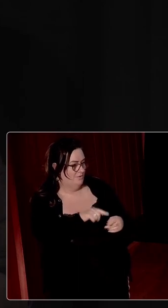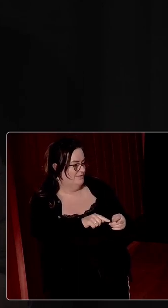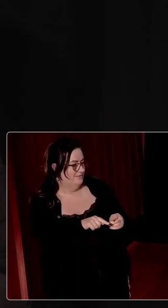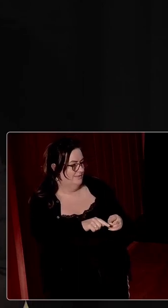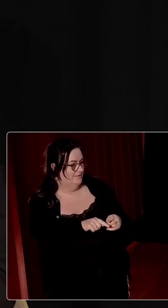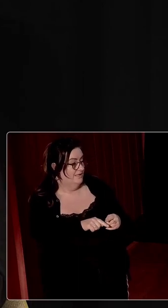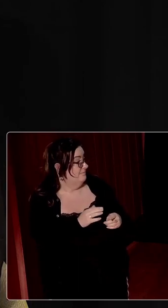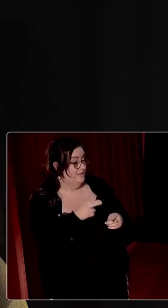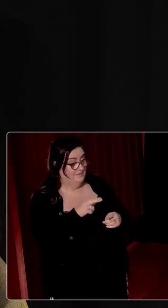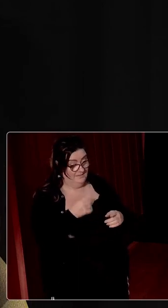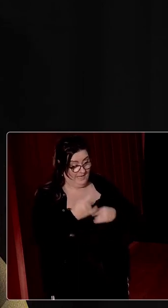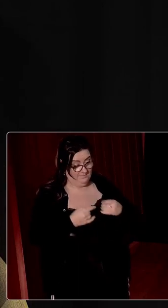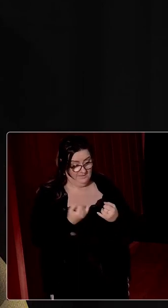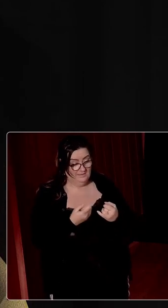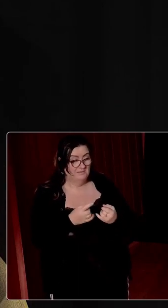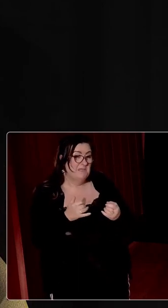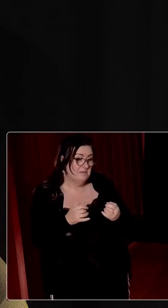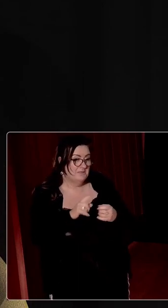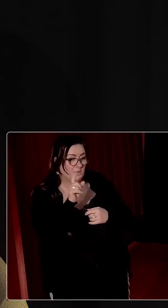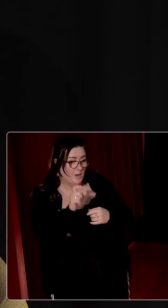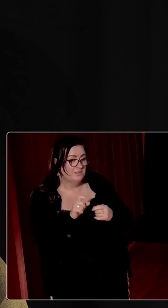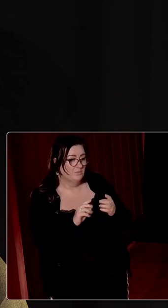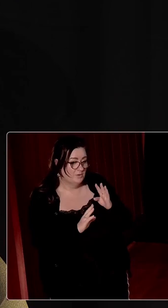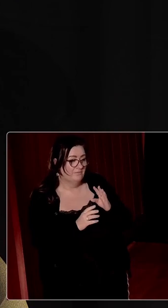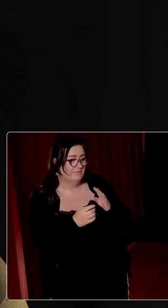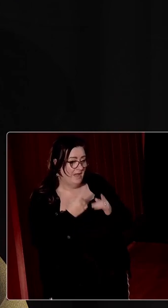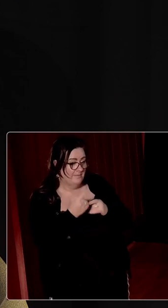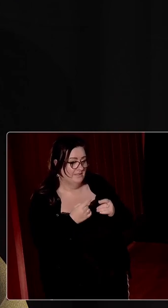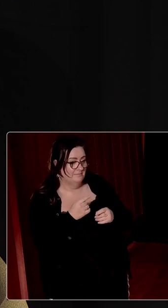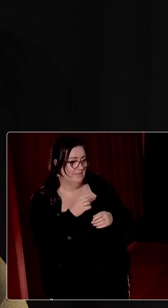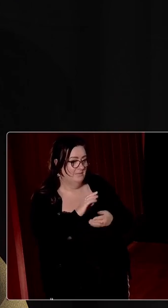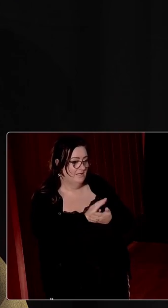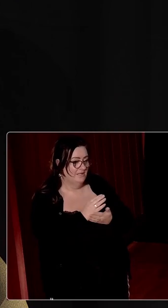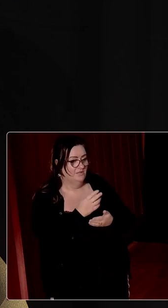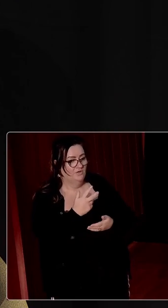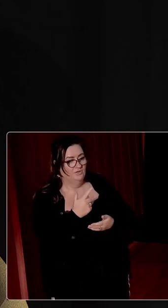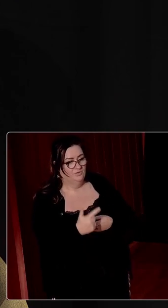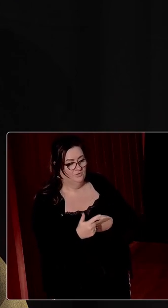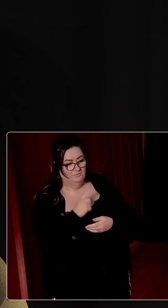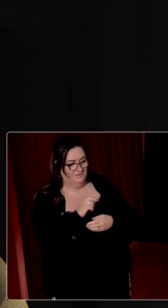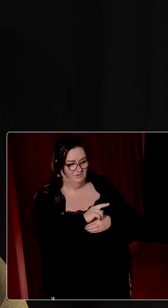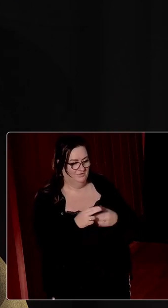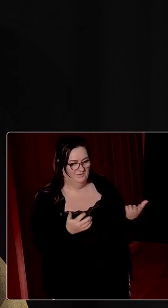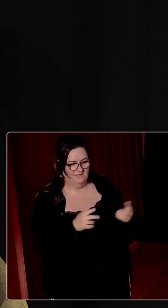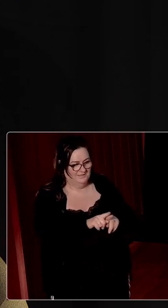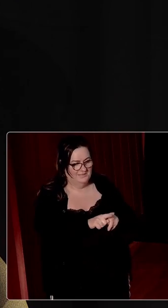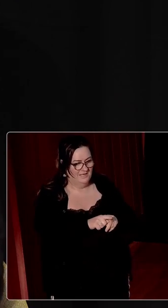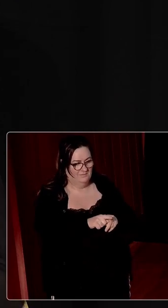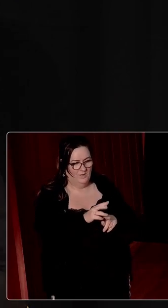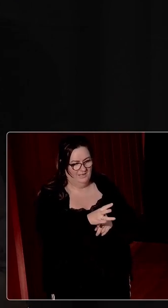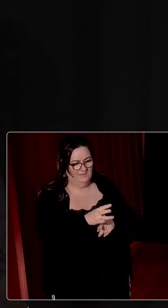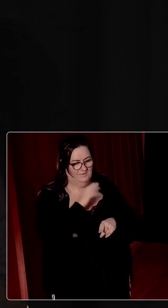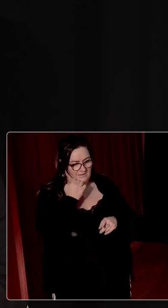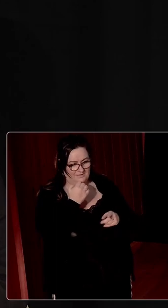Possibly had it not happened that way then maybe that question would have emerged in 1932. But it doesn't to the same extent